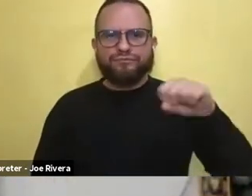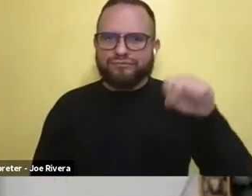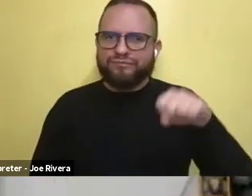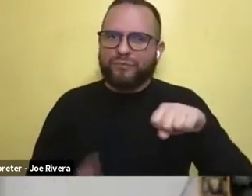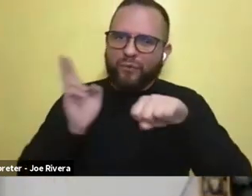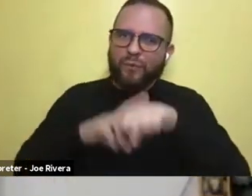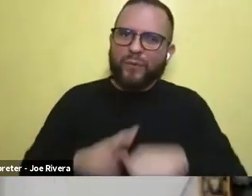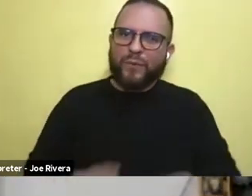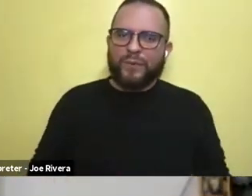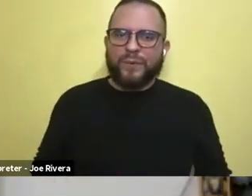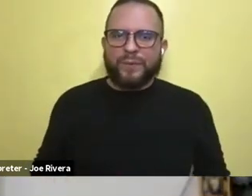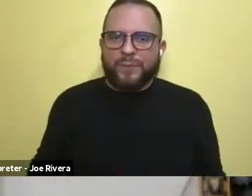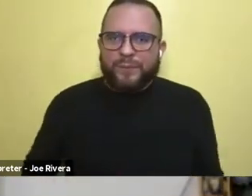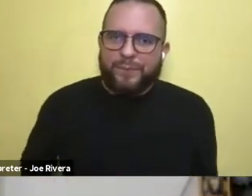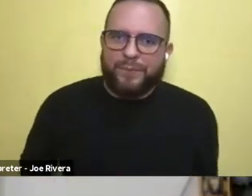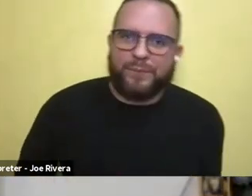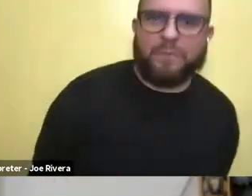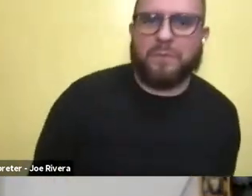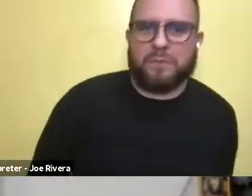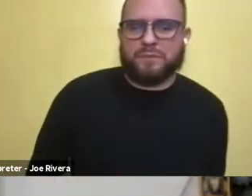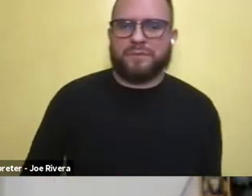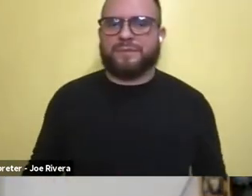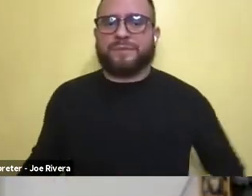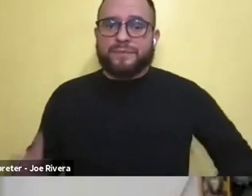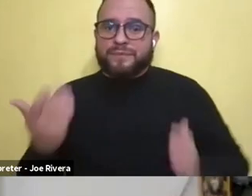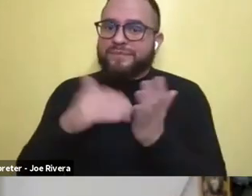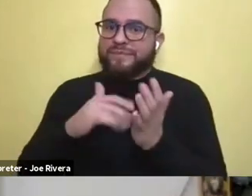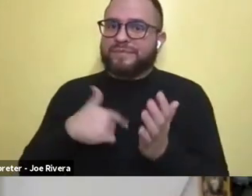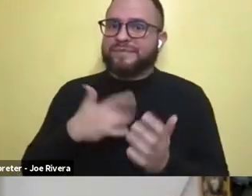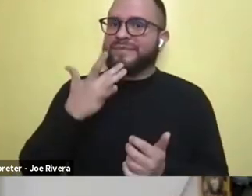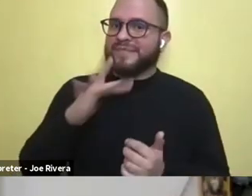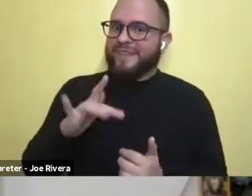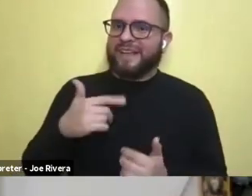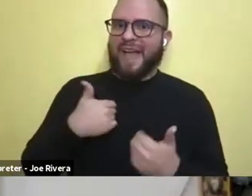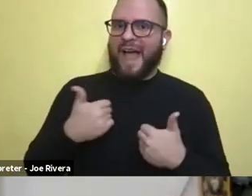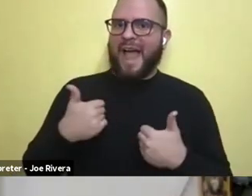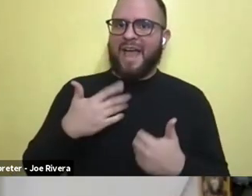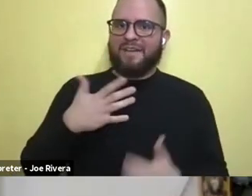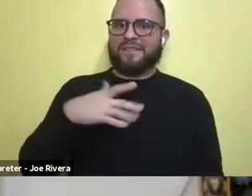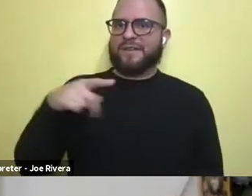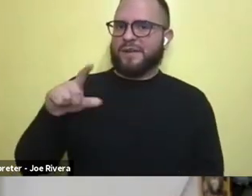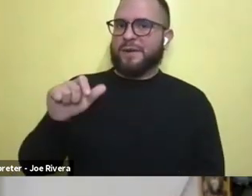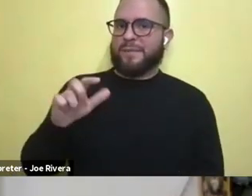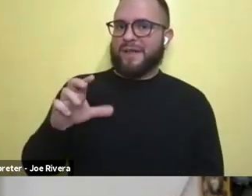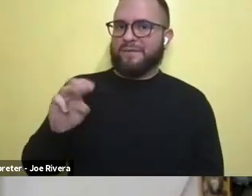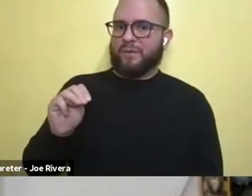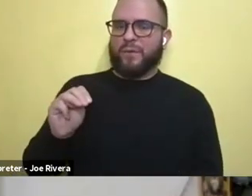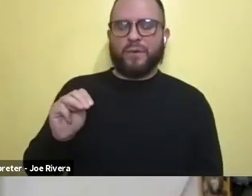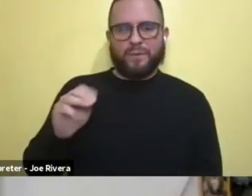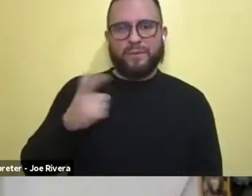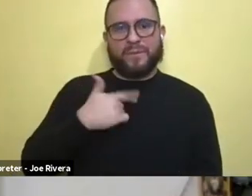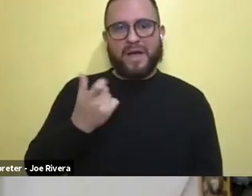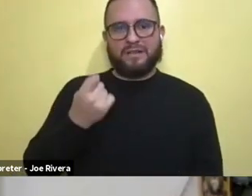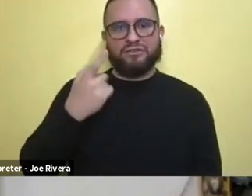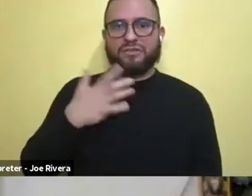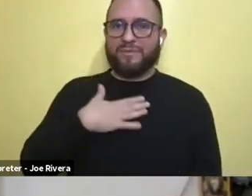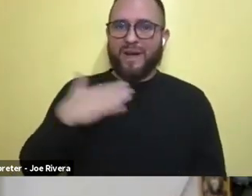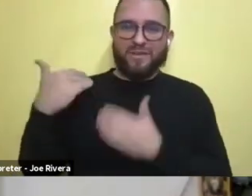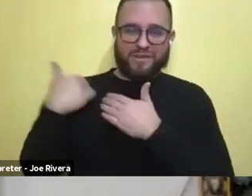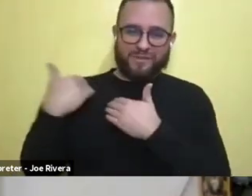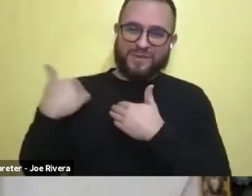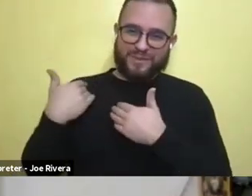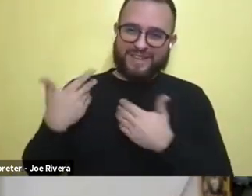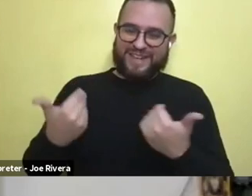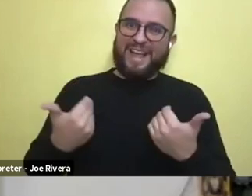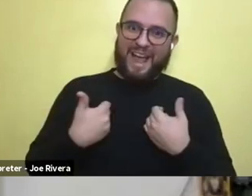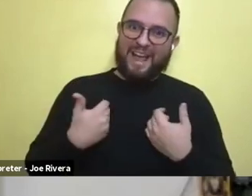I mean, I'm extremely lucky to have the platform that I do, and I understand my responsibility with having this platform